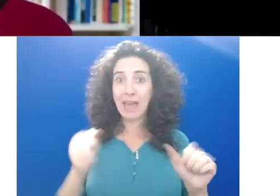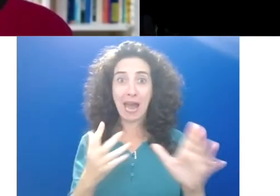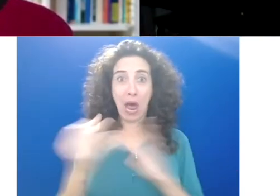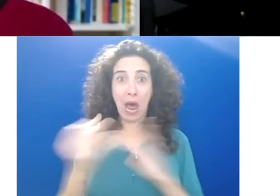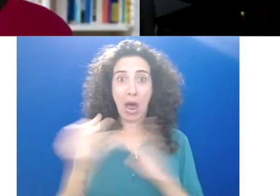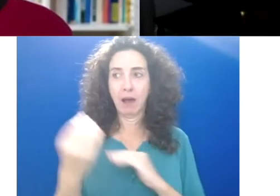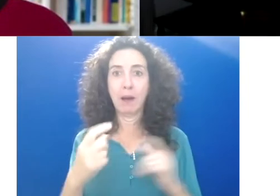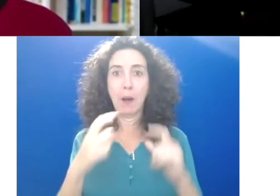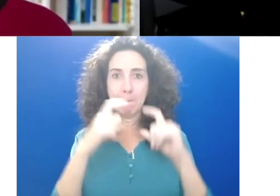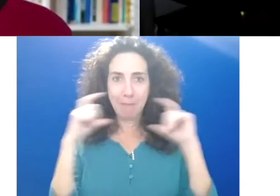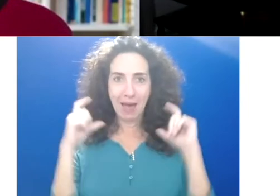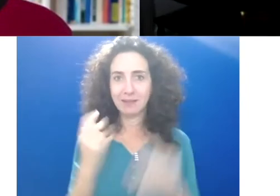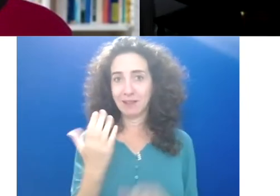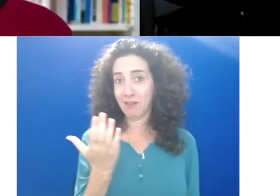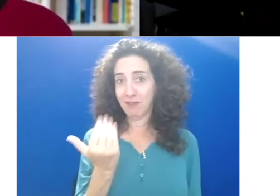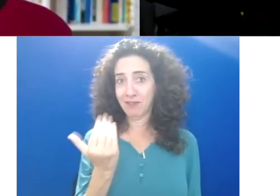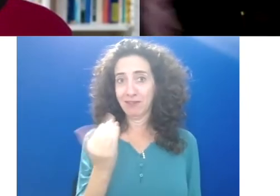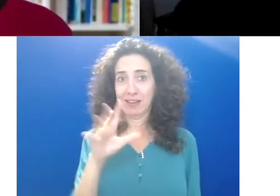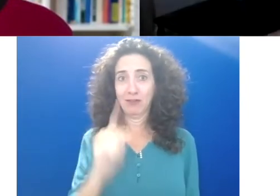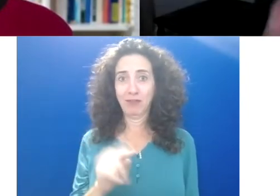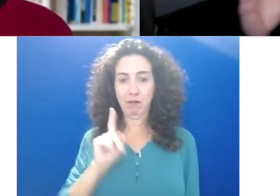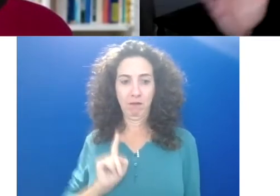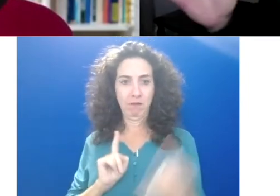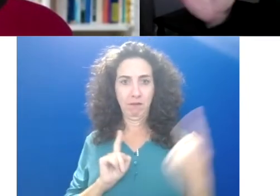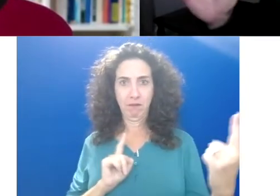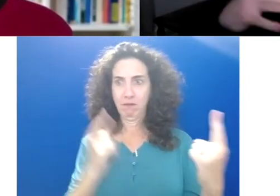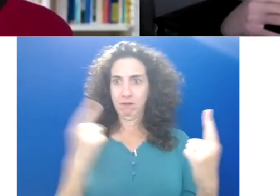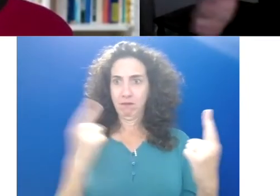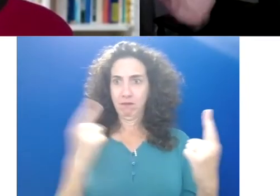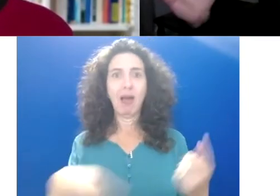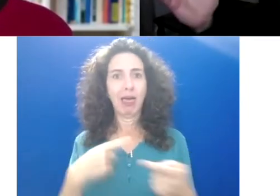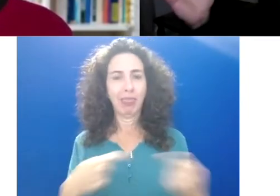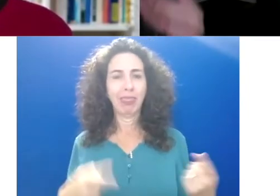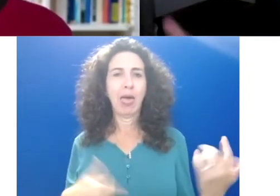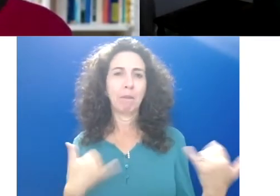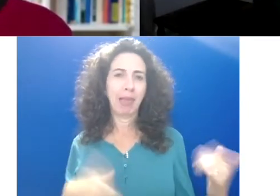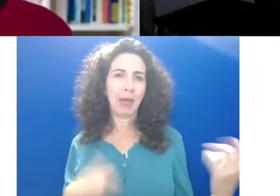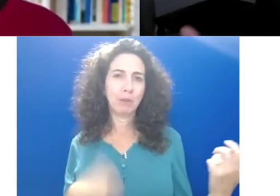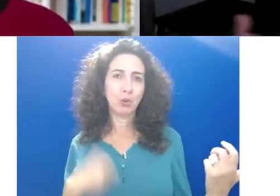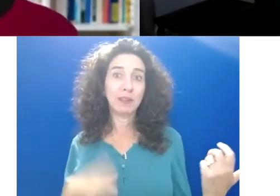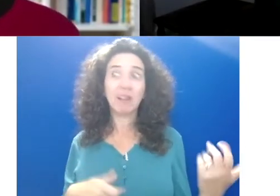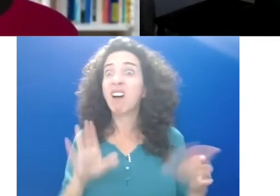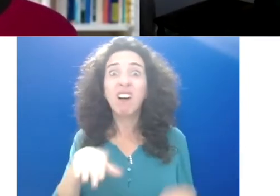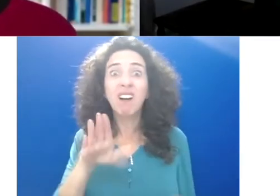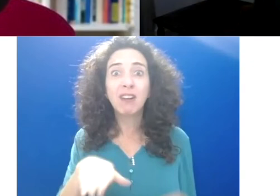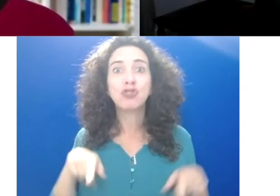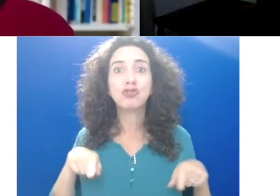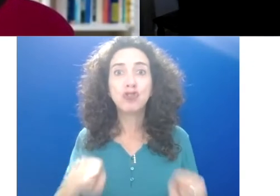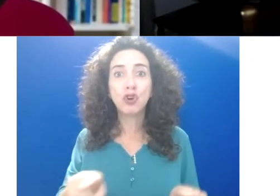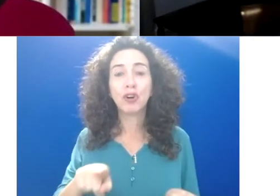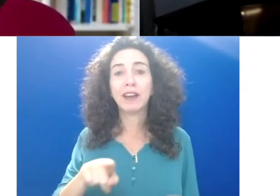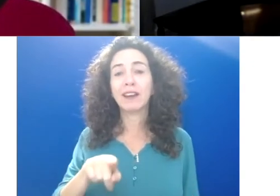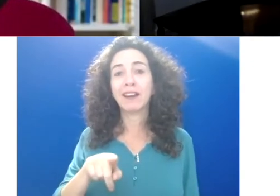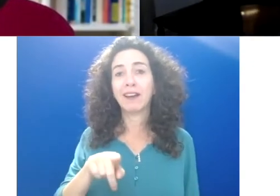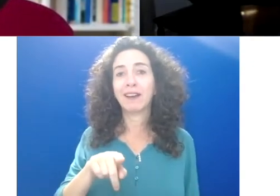apart. And then we would, we could do it. We did that in, I live in Philadelphia in January. Like we did this when it was 30 degrees out.